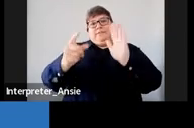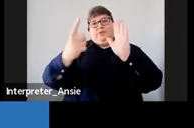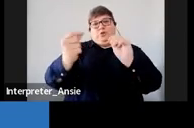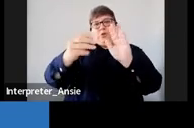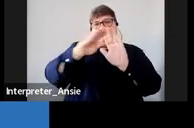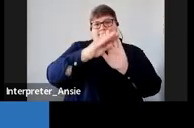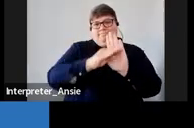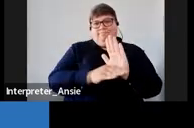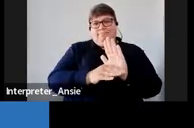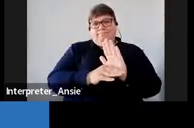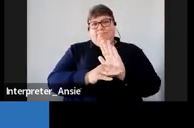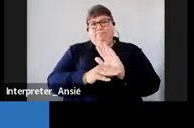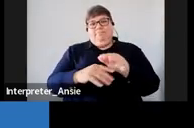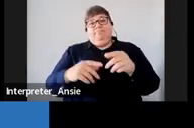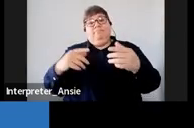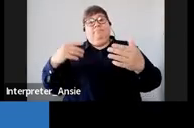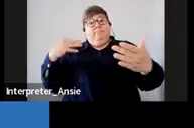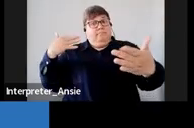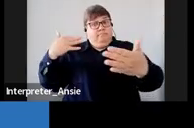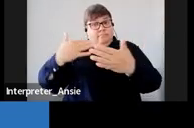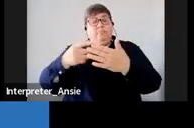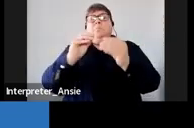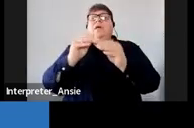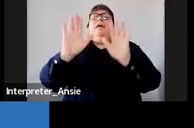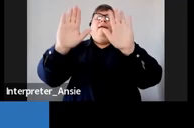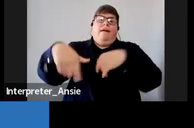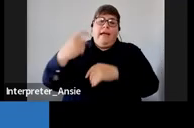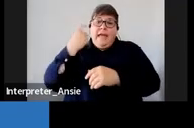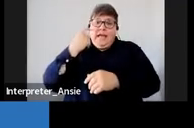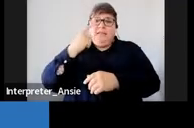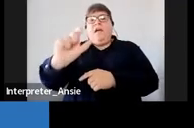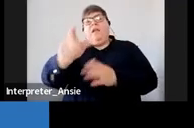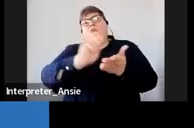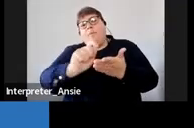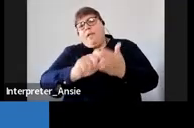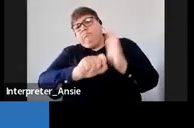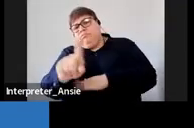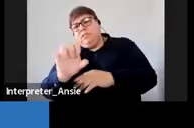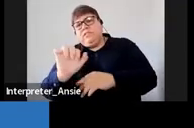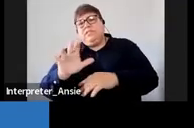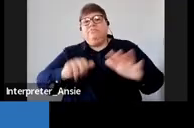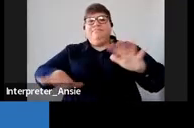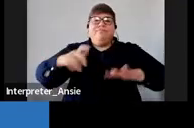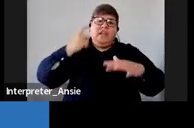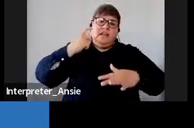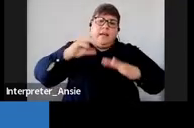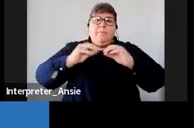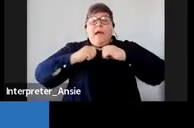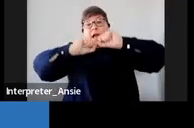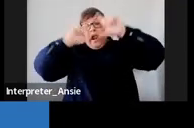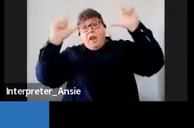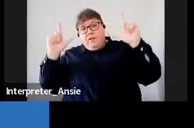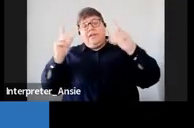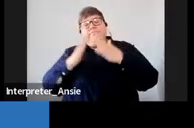as such we must be able to make it very easy for you to comply and also to provide you with clarity and certainty